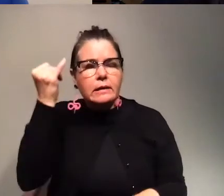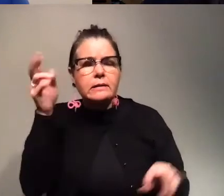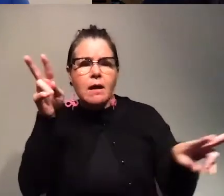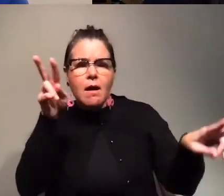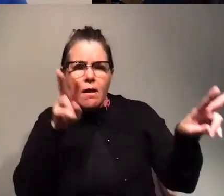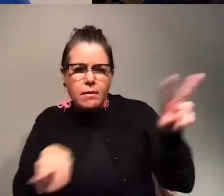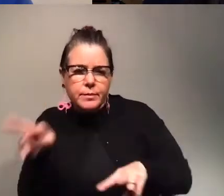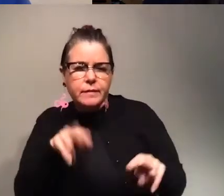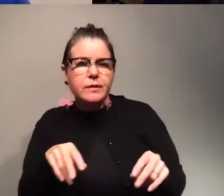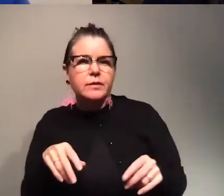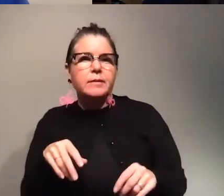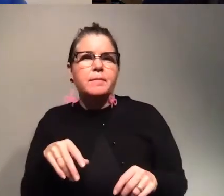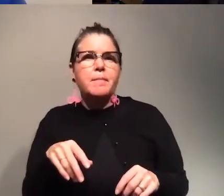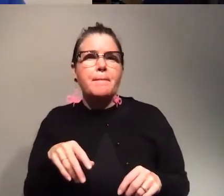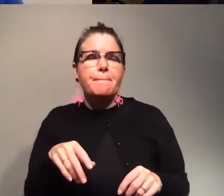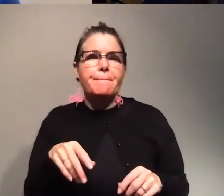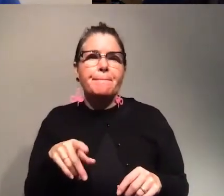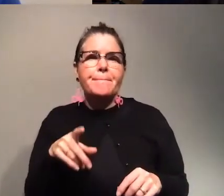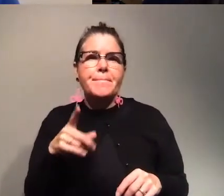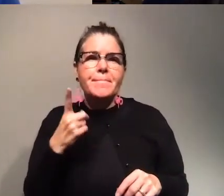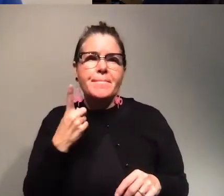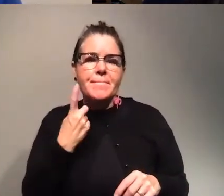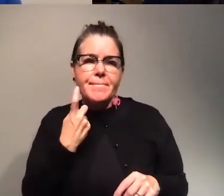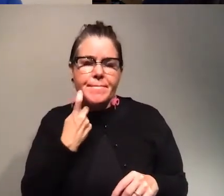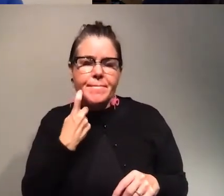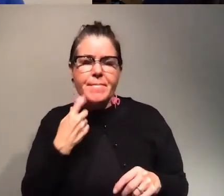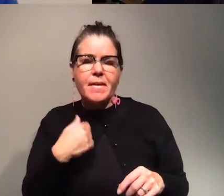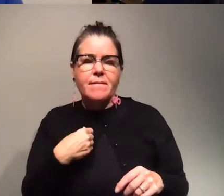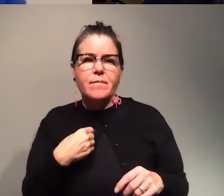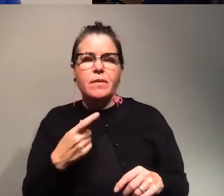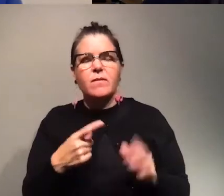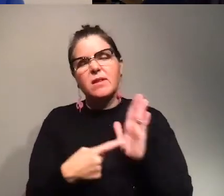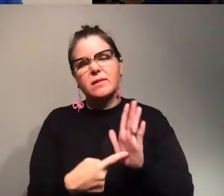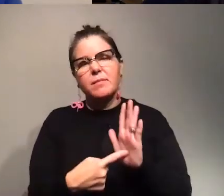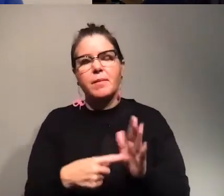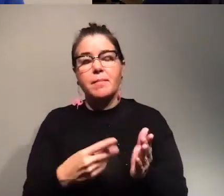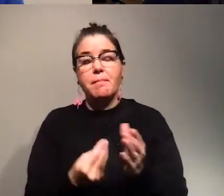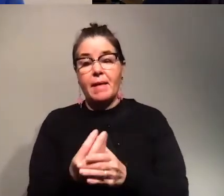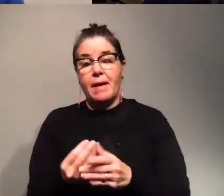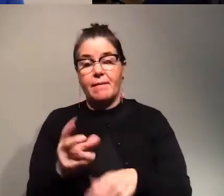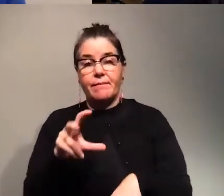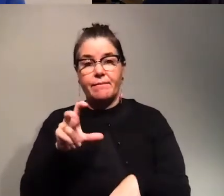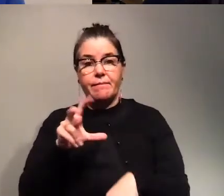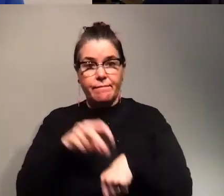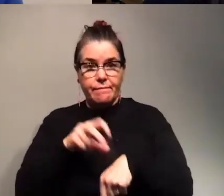But recently, there have been publications where, for example, plant viruses, most of them are transmitted by